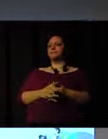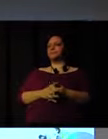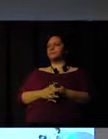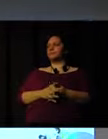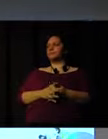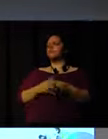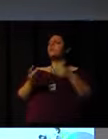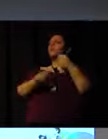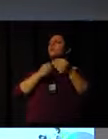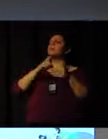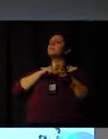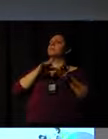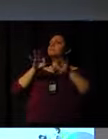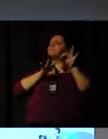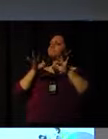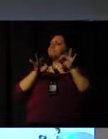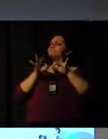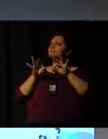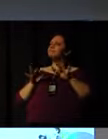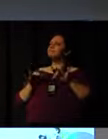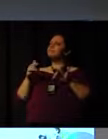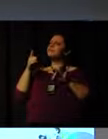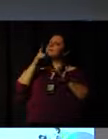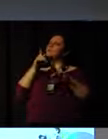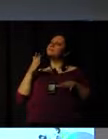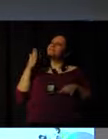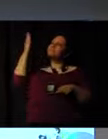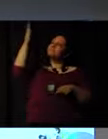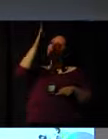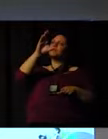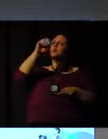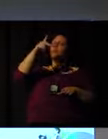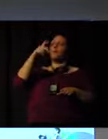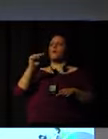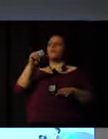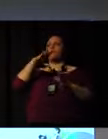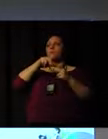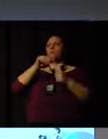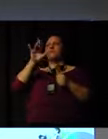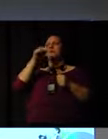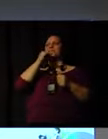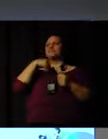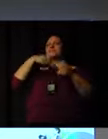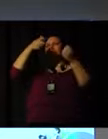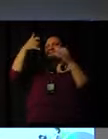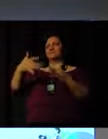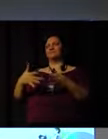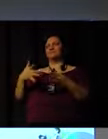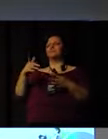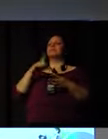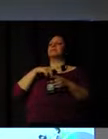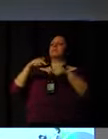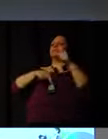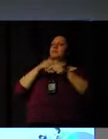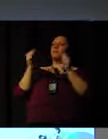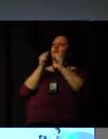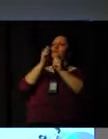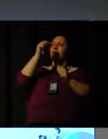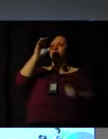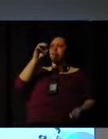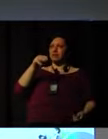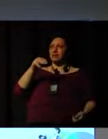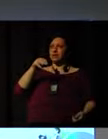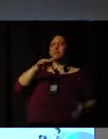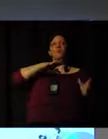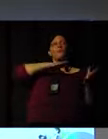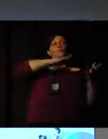I live this within the institution and the way they organize to work as volunteers in the World Cup, which is